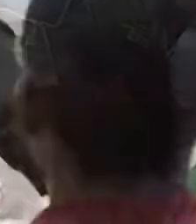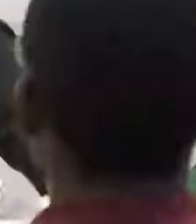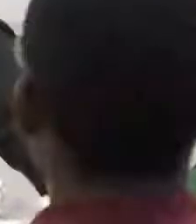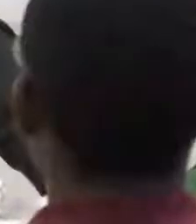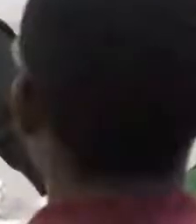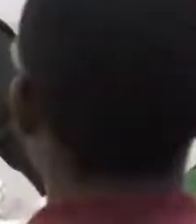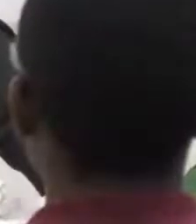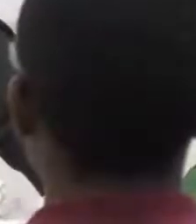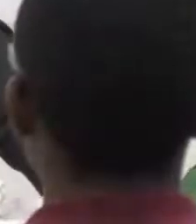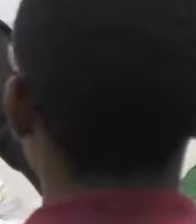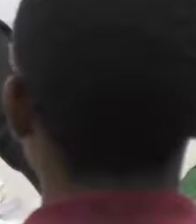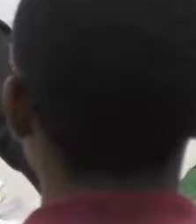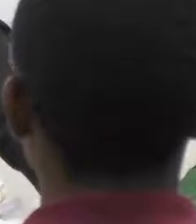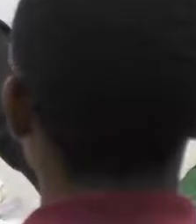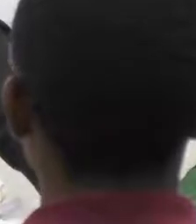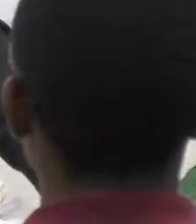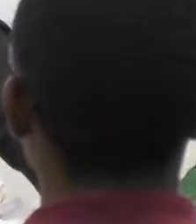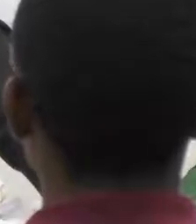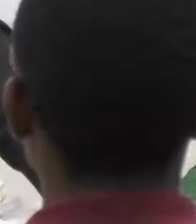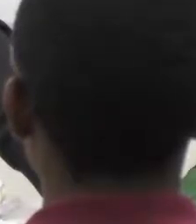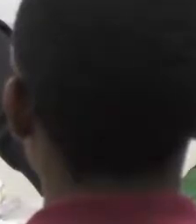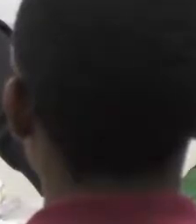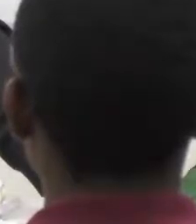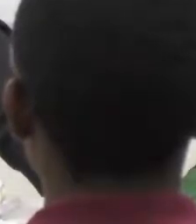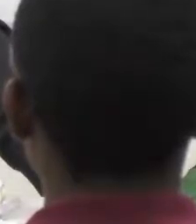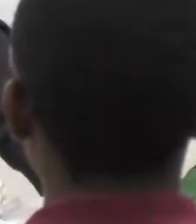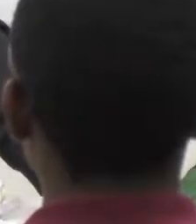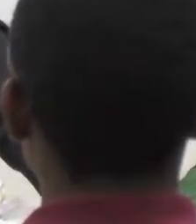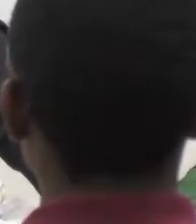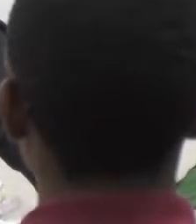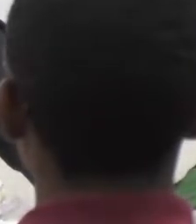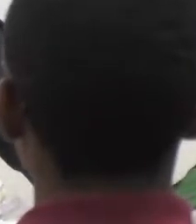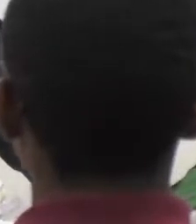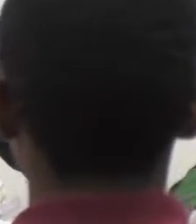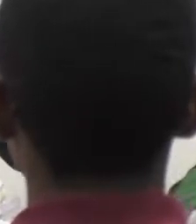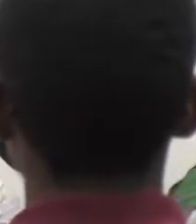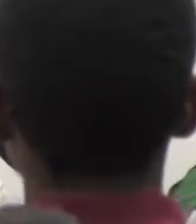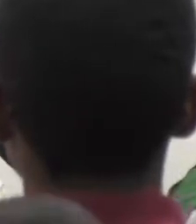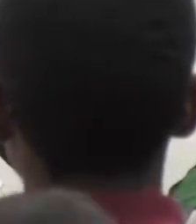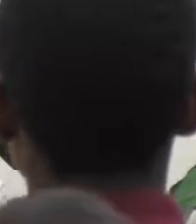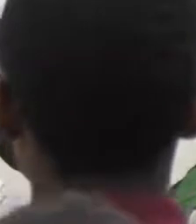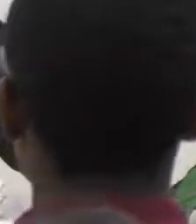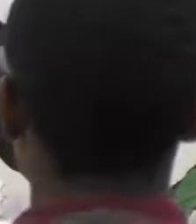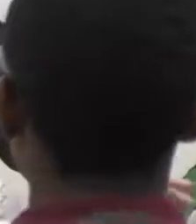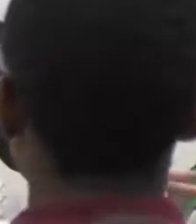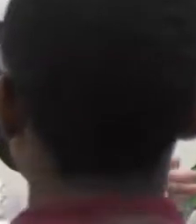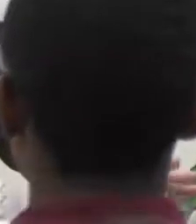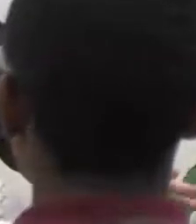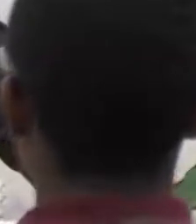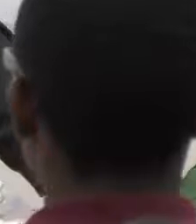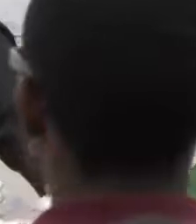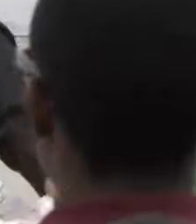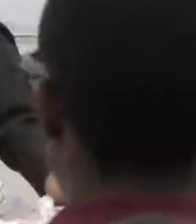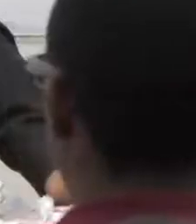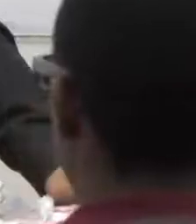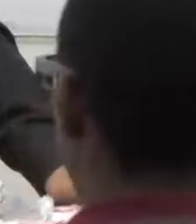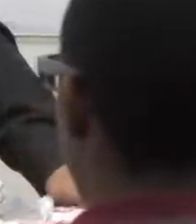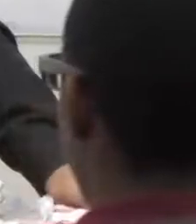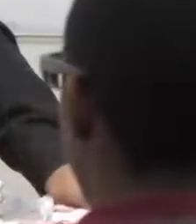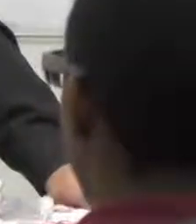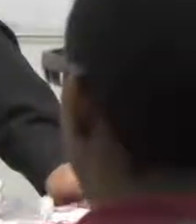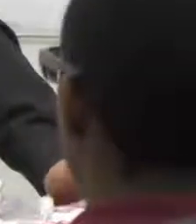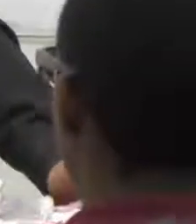everything that the Lord has poured out upon us is reason for us to be. Praise the Lord.